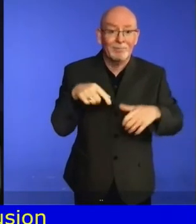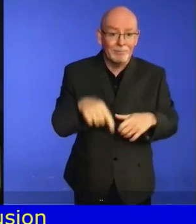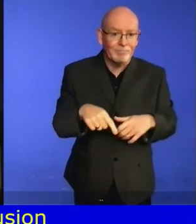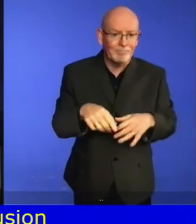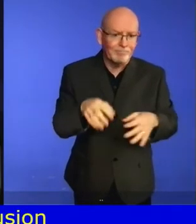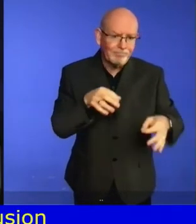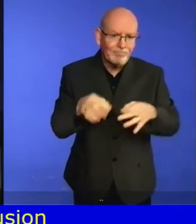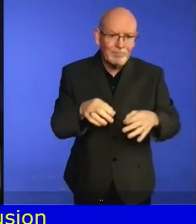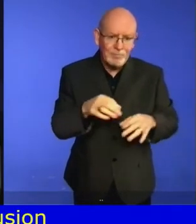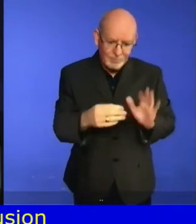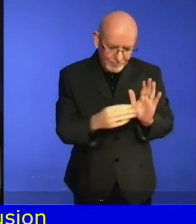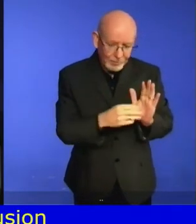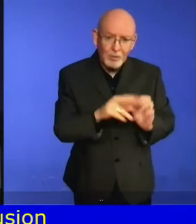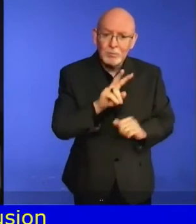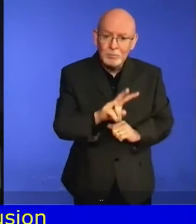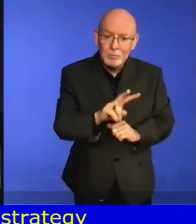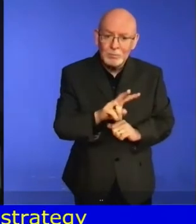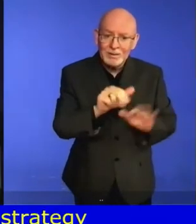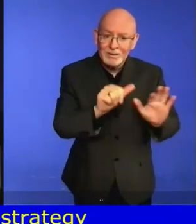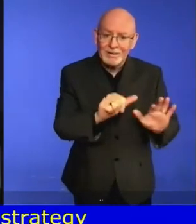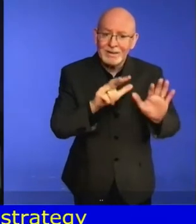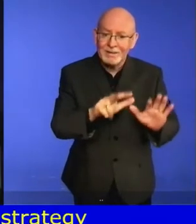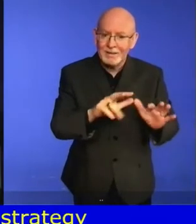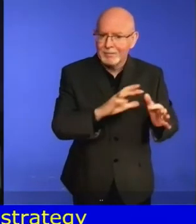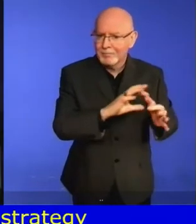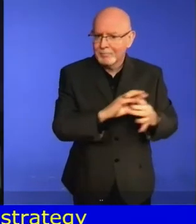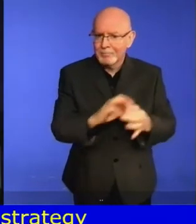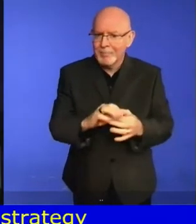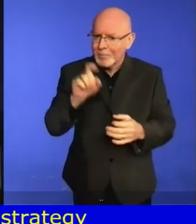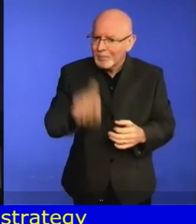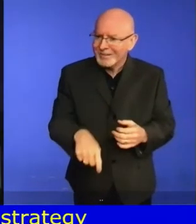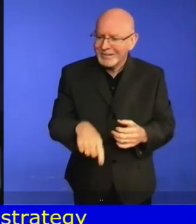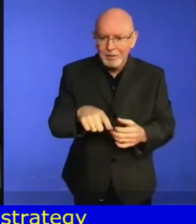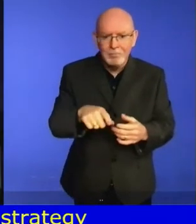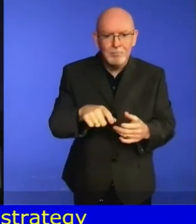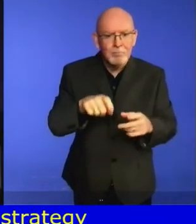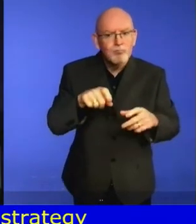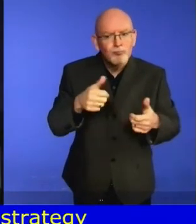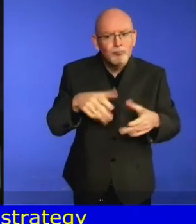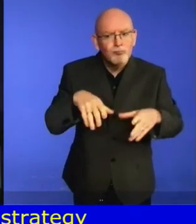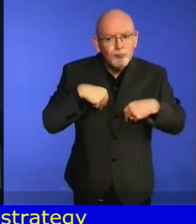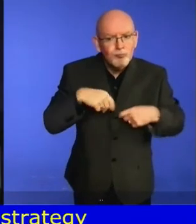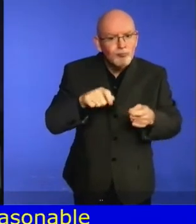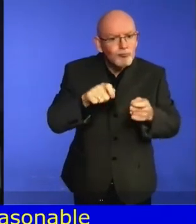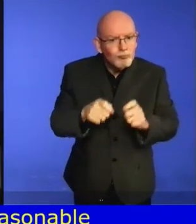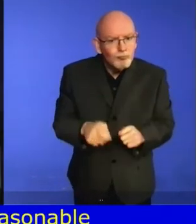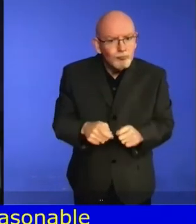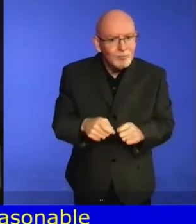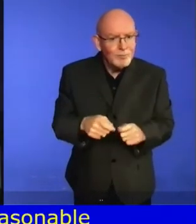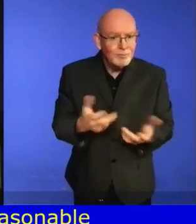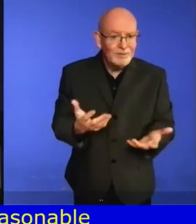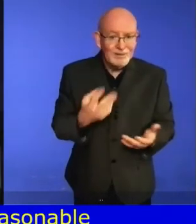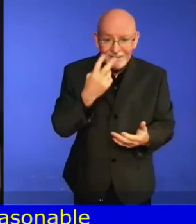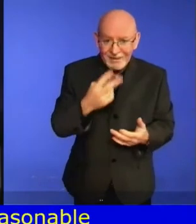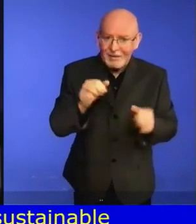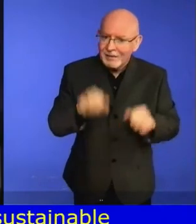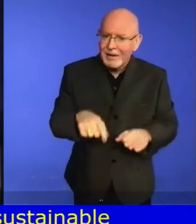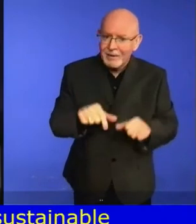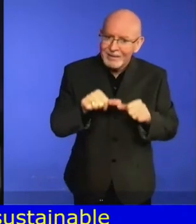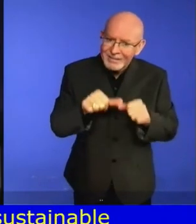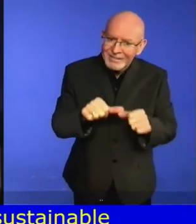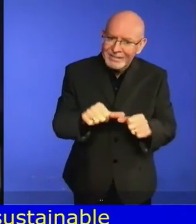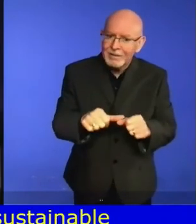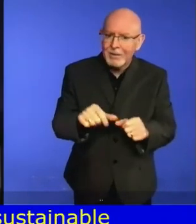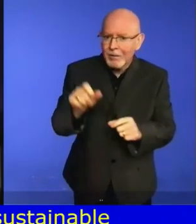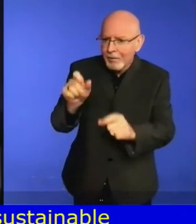of individual disability-specific adjustments for members with disabilities is yet to be implemented